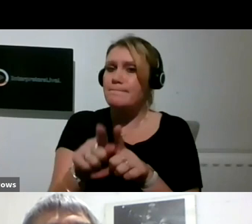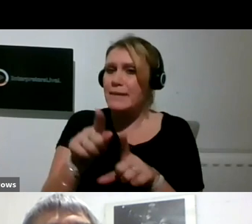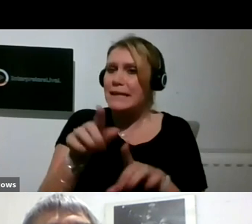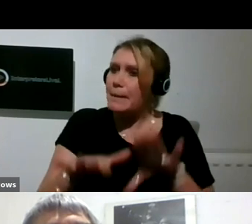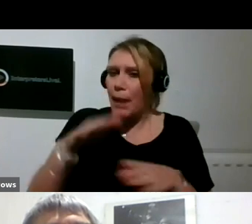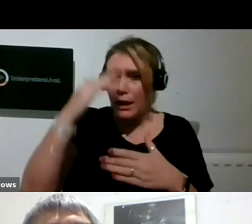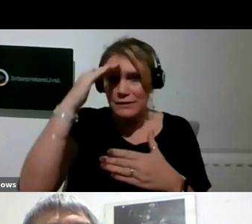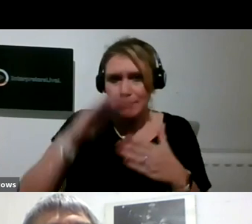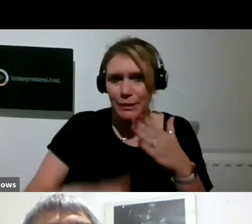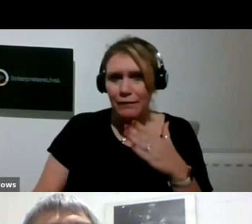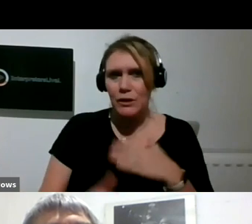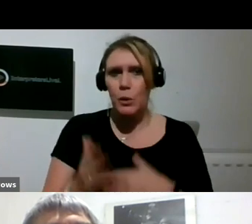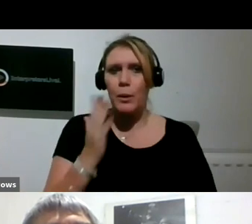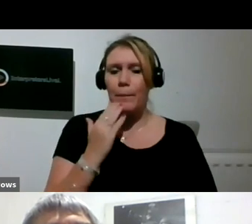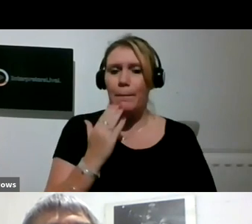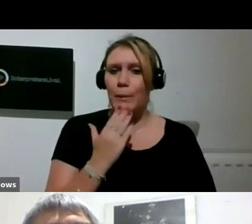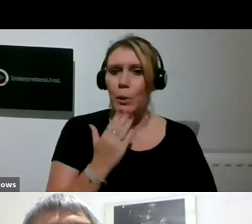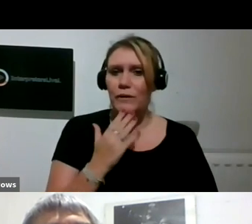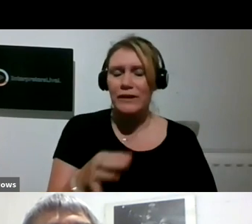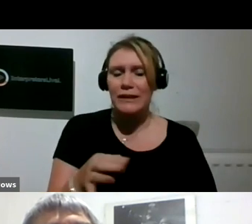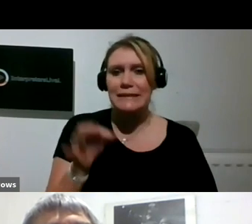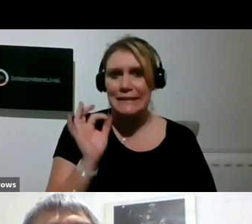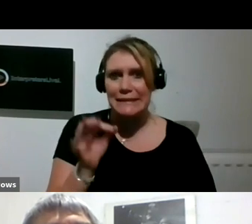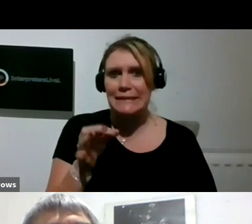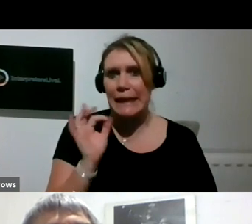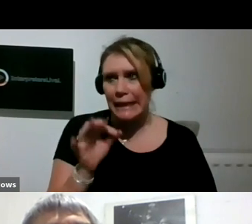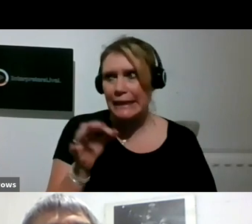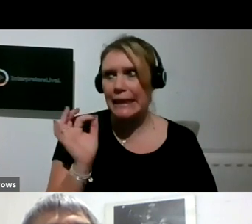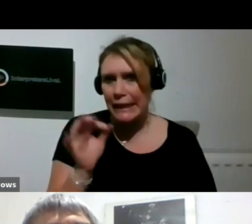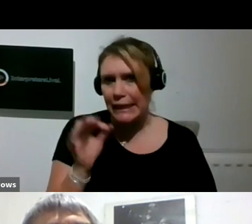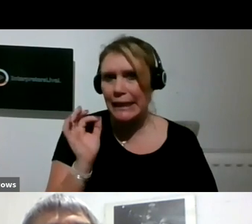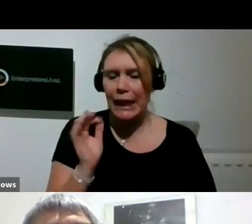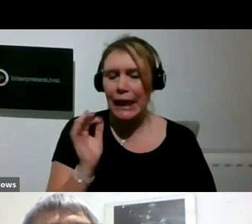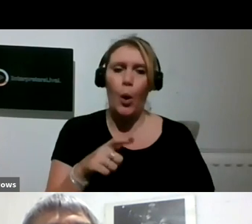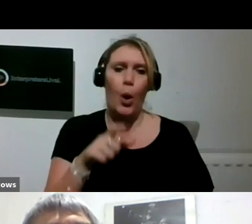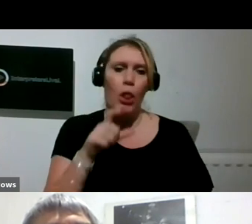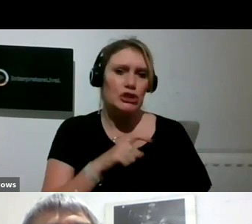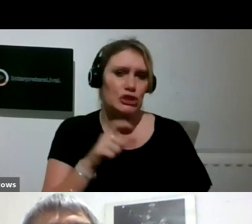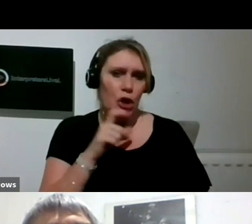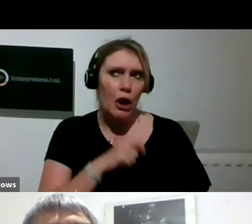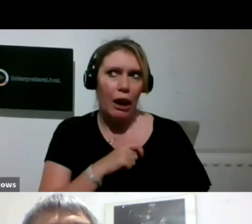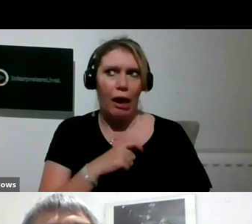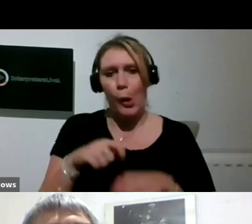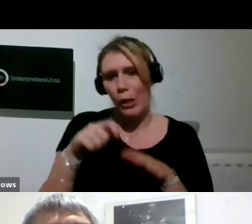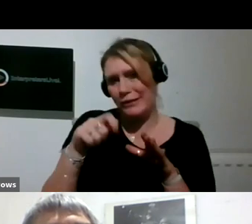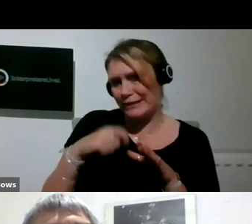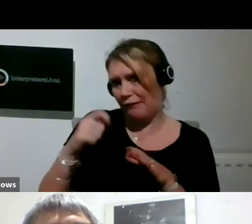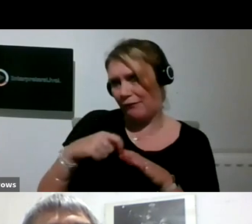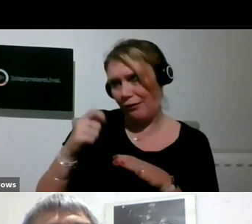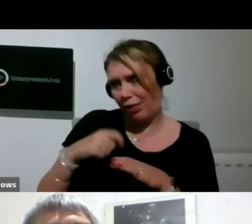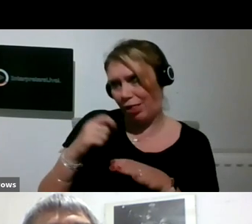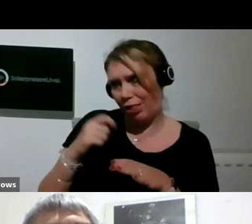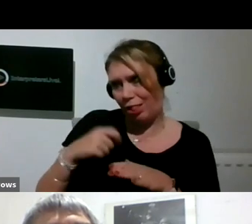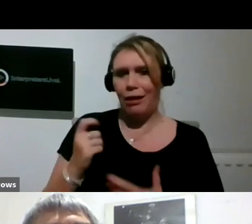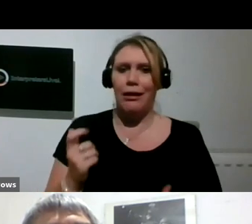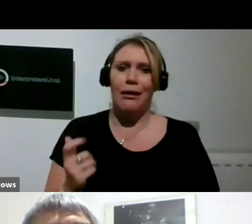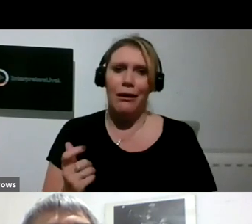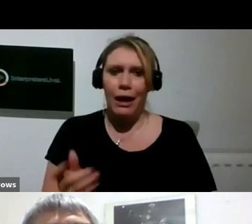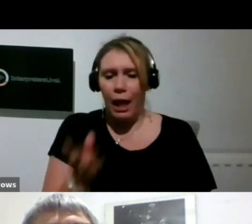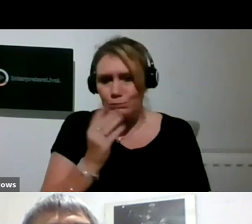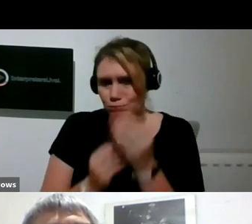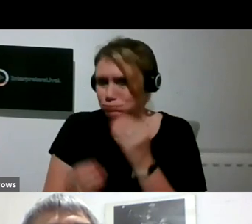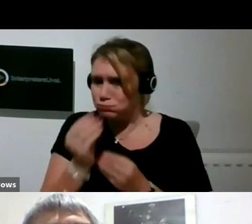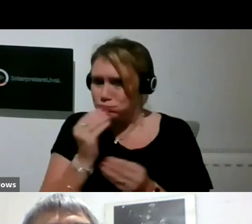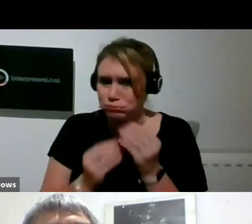had too much caffeine, the occasional box of chocolates, the occasional snack bowl of cereal, you know, just occasionally, we read the